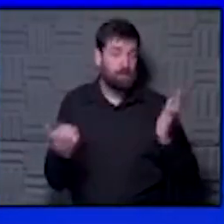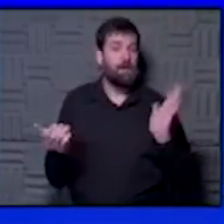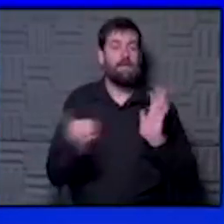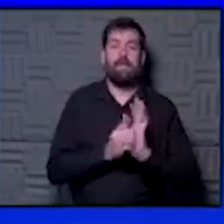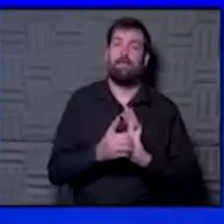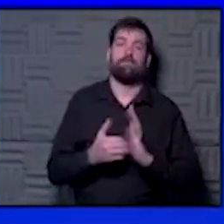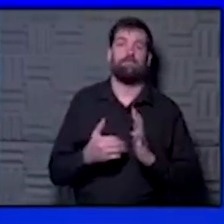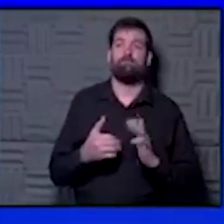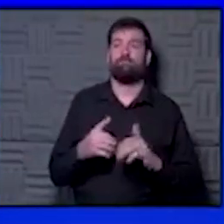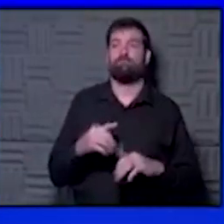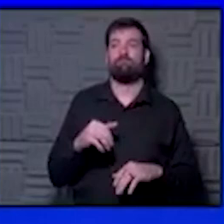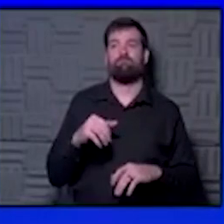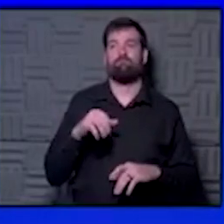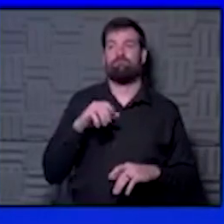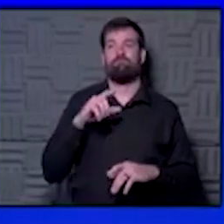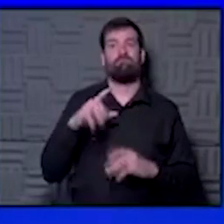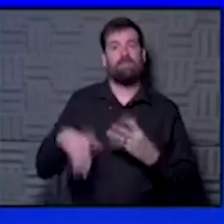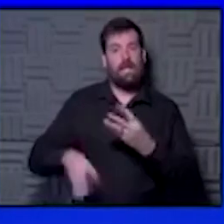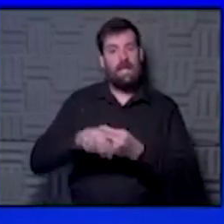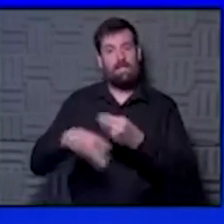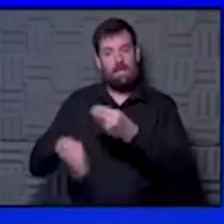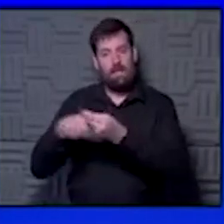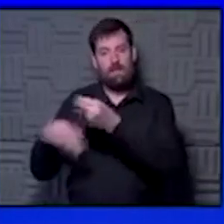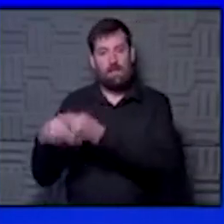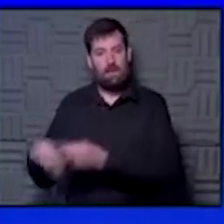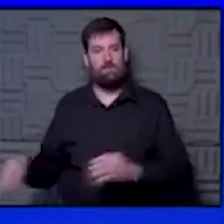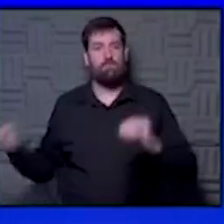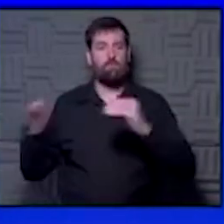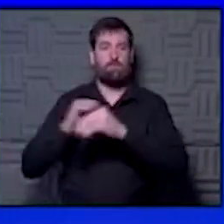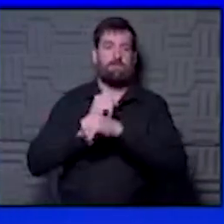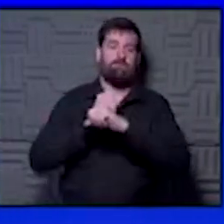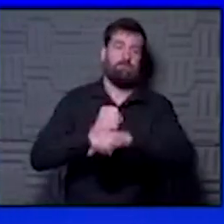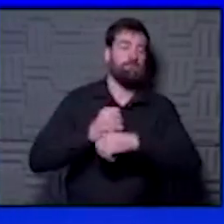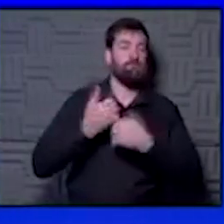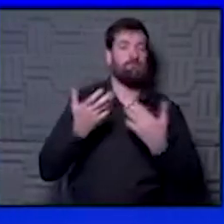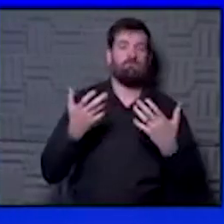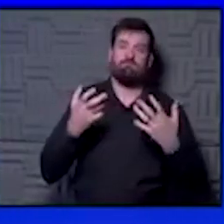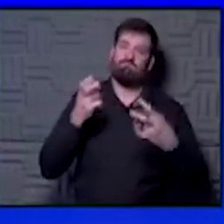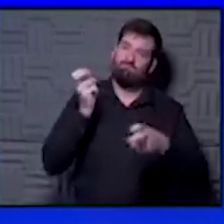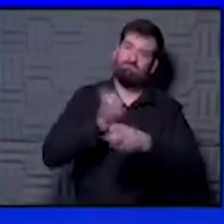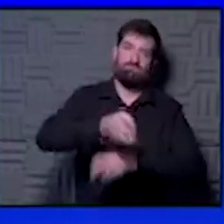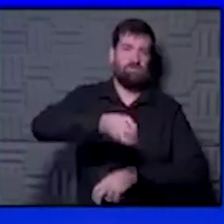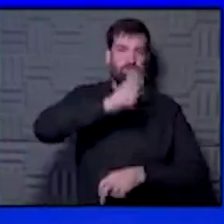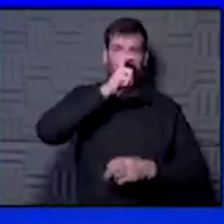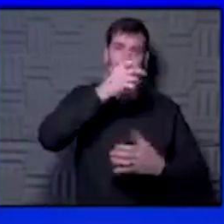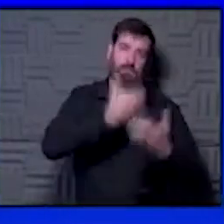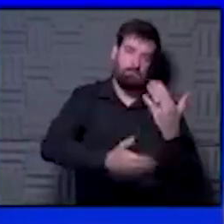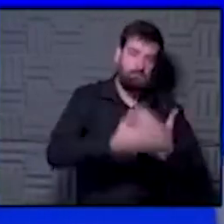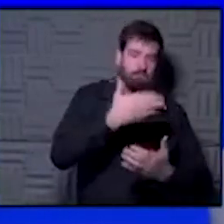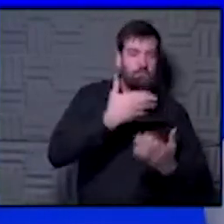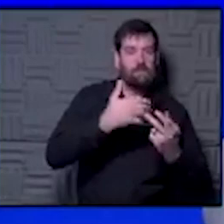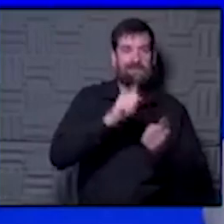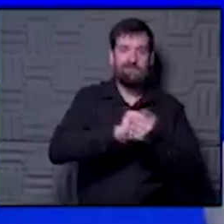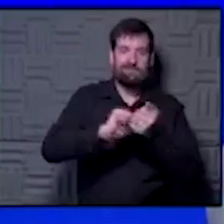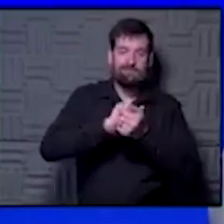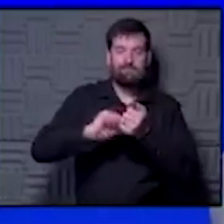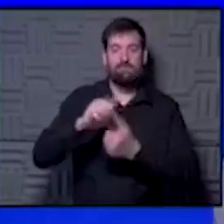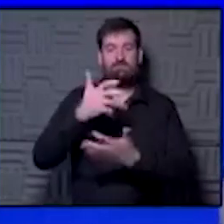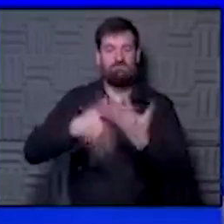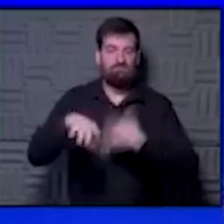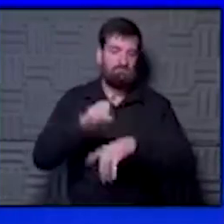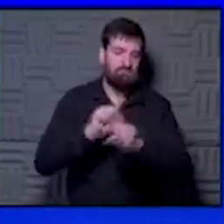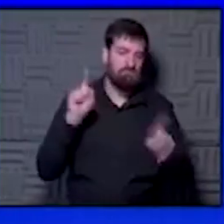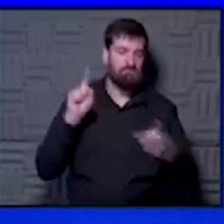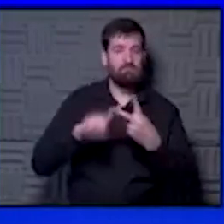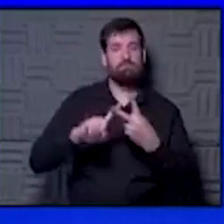it's kind of synergistic or additive. Do those, maintain those strict measures with the masking, the hand hygiene, the physical